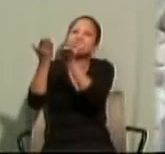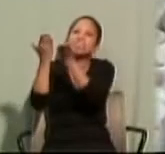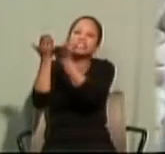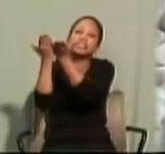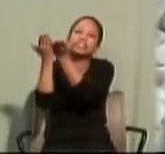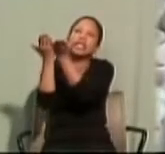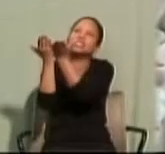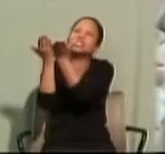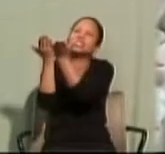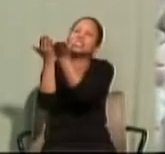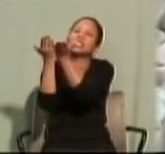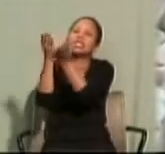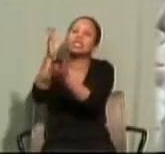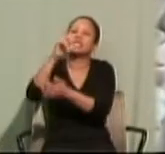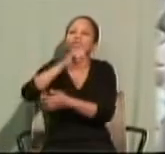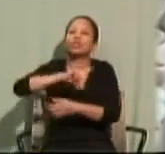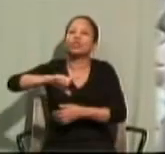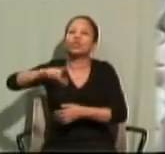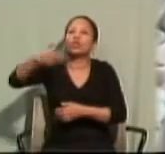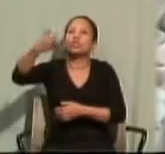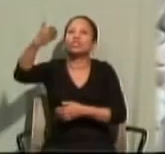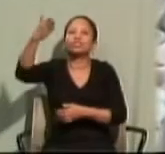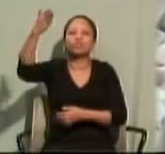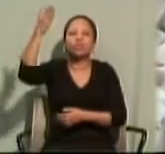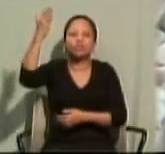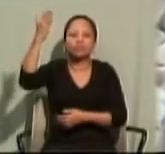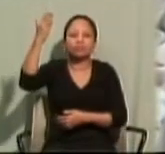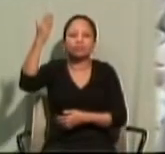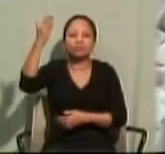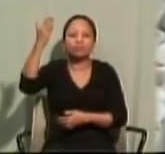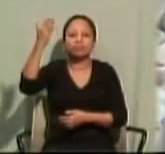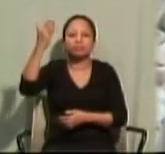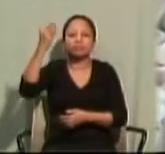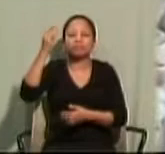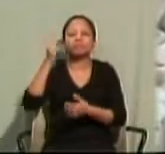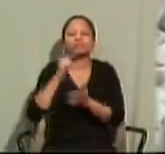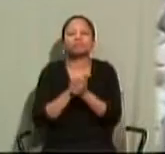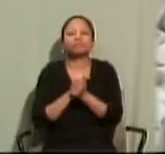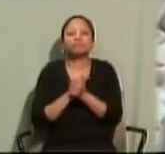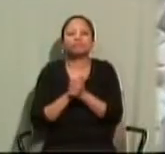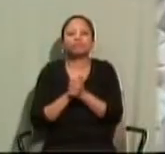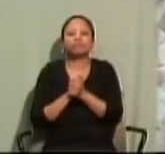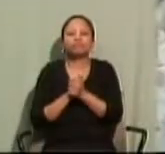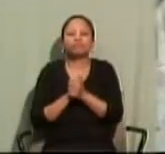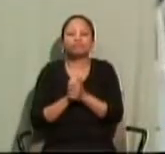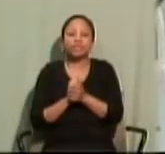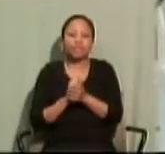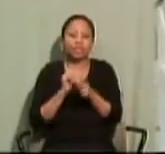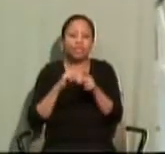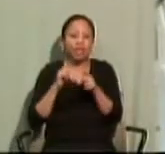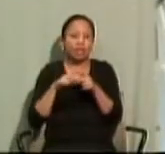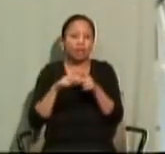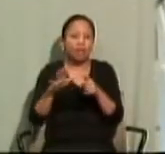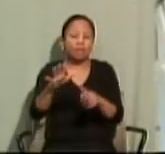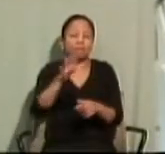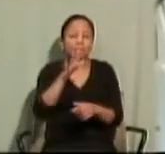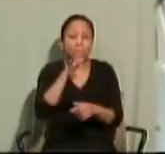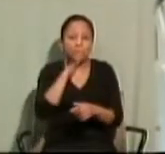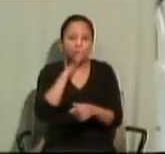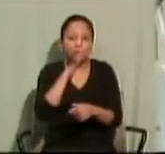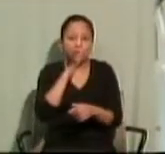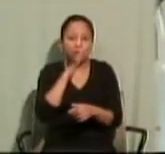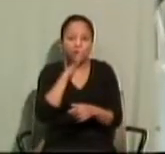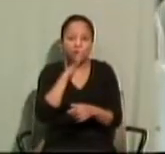the Lord his God. And in addition, the mother of the child who